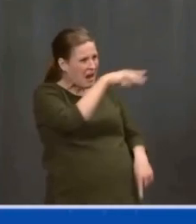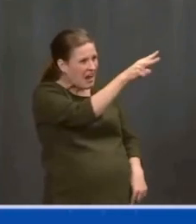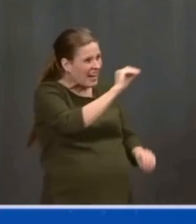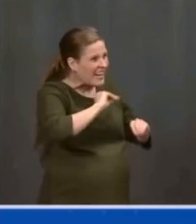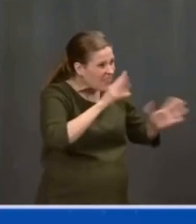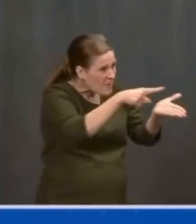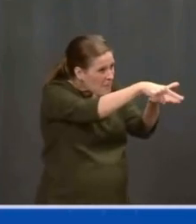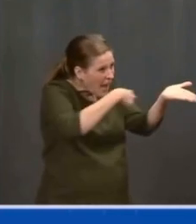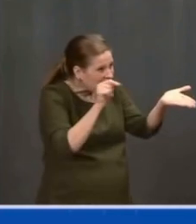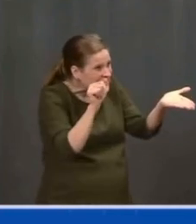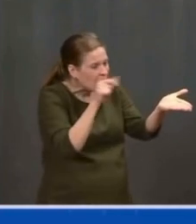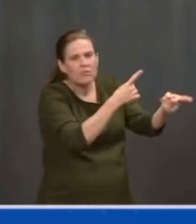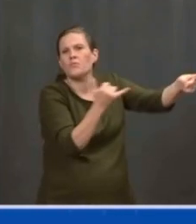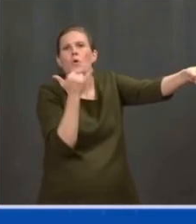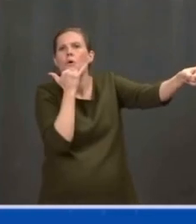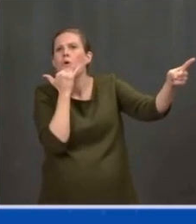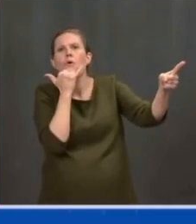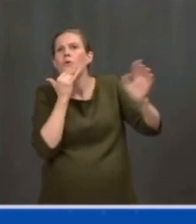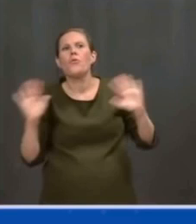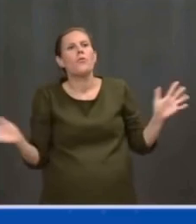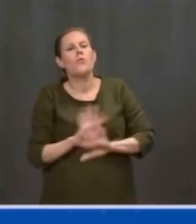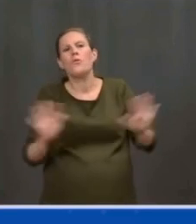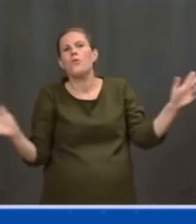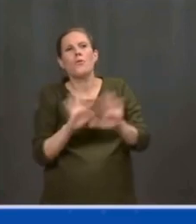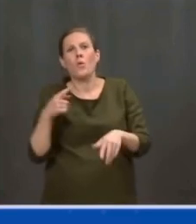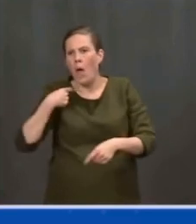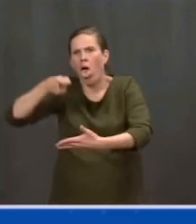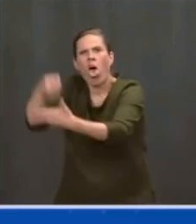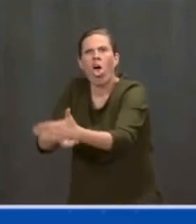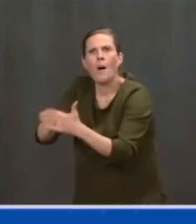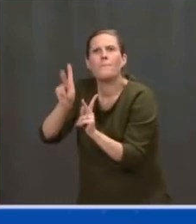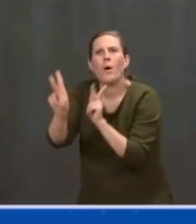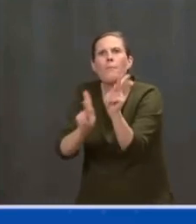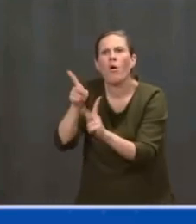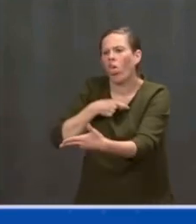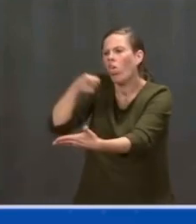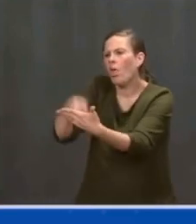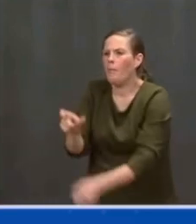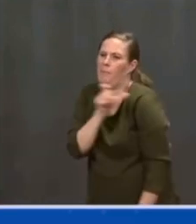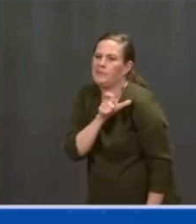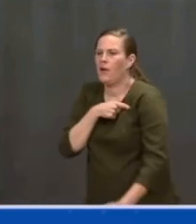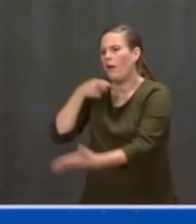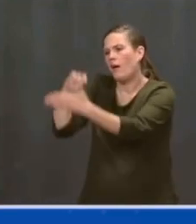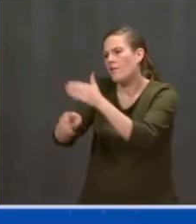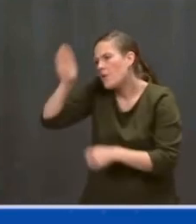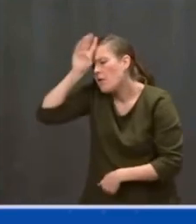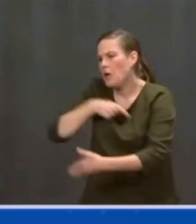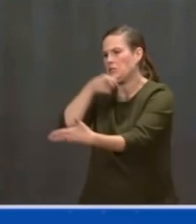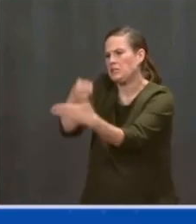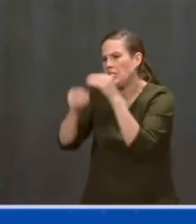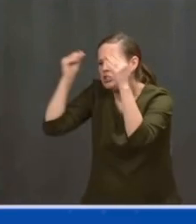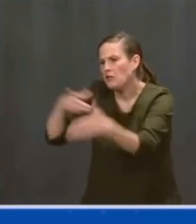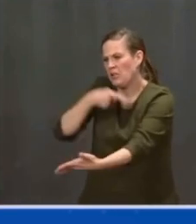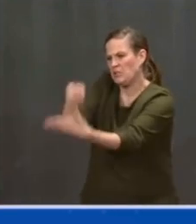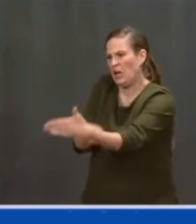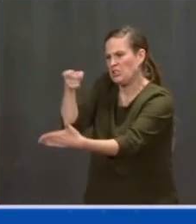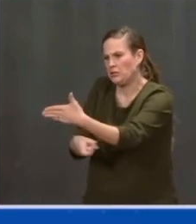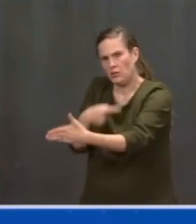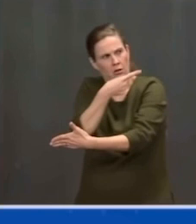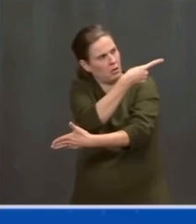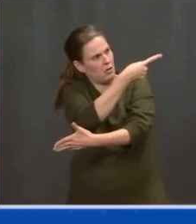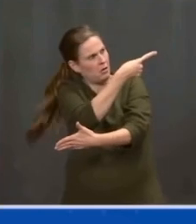A farmer and a teacher paying 22 percent. Amazon and 90 other major corporations paying zero in federal taxes.